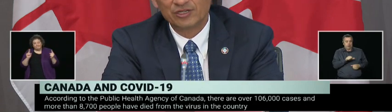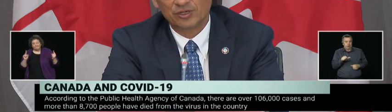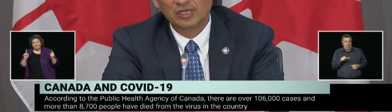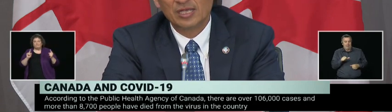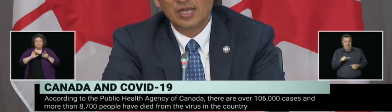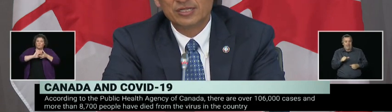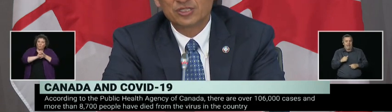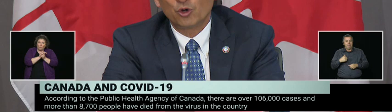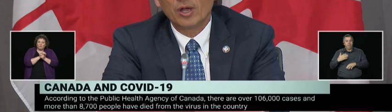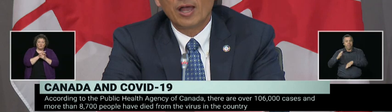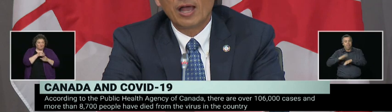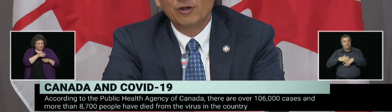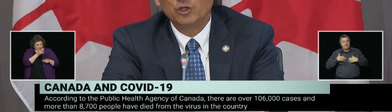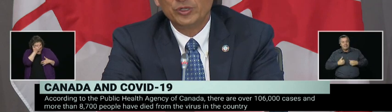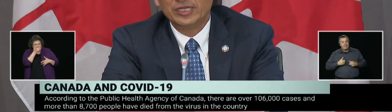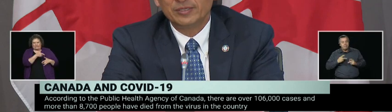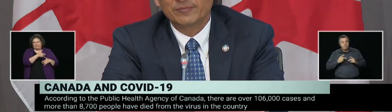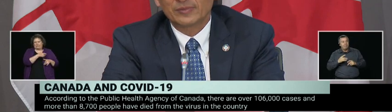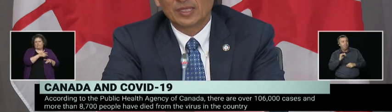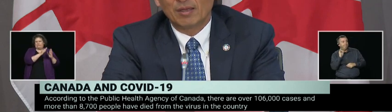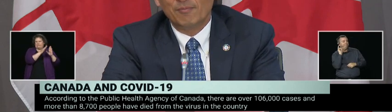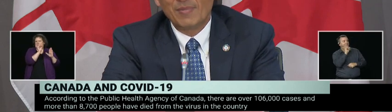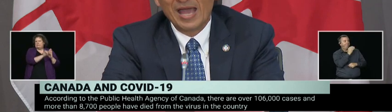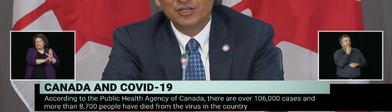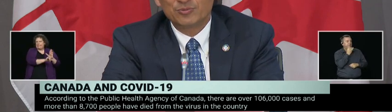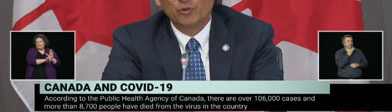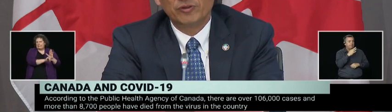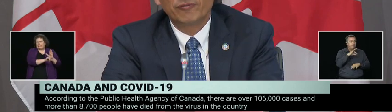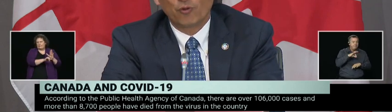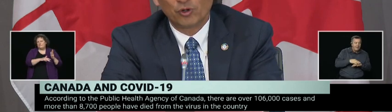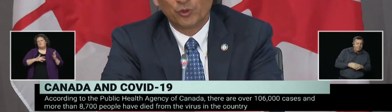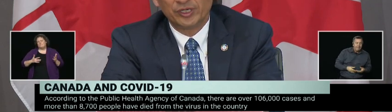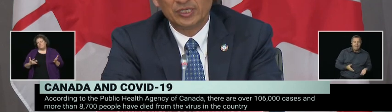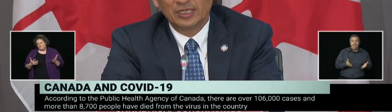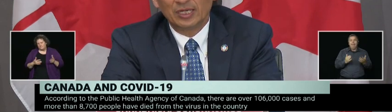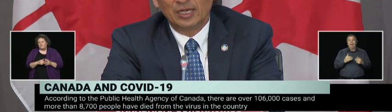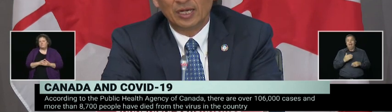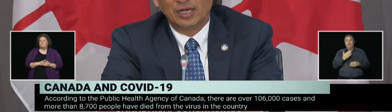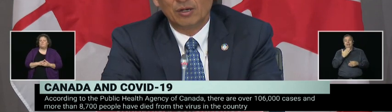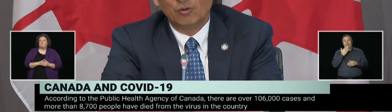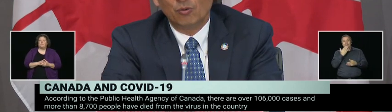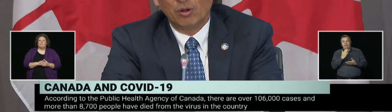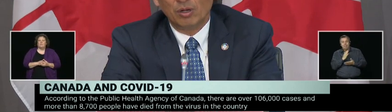et cetera, et cetera. And so how do we manage moving forward